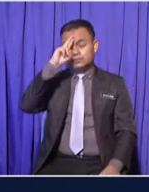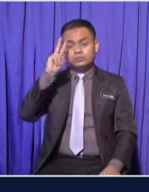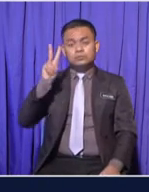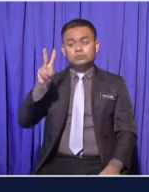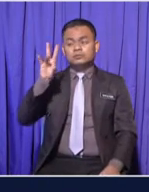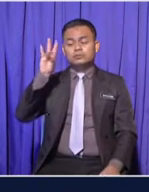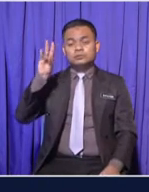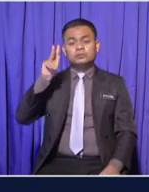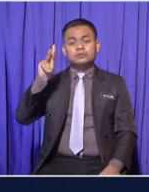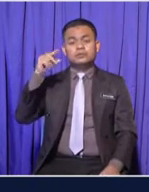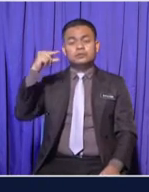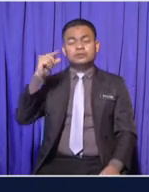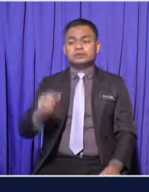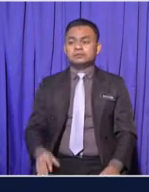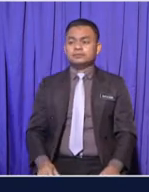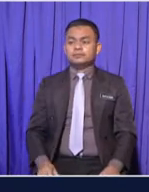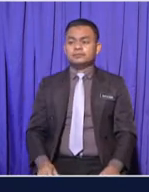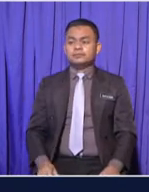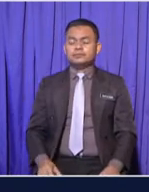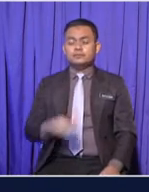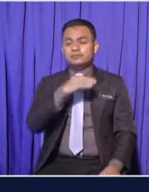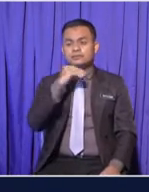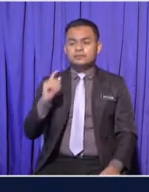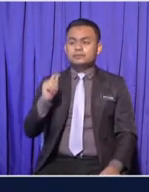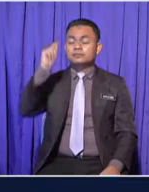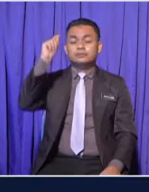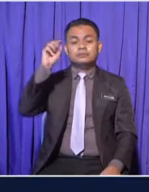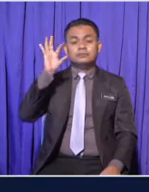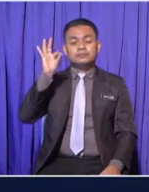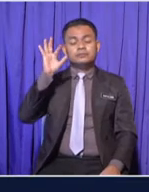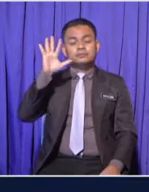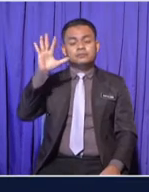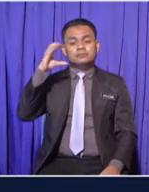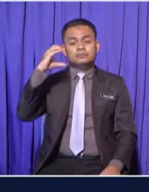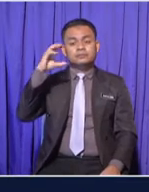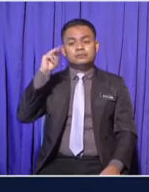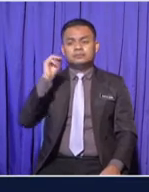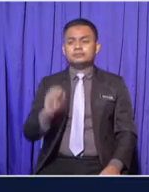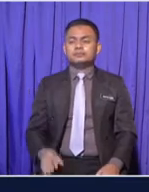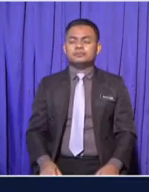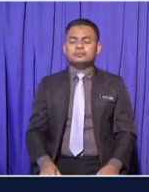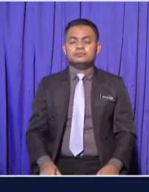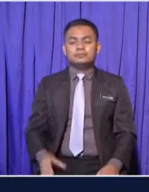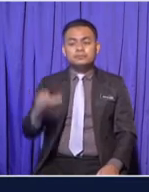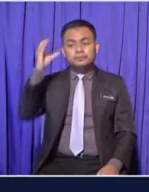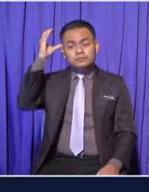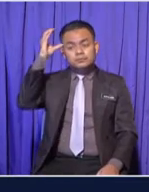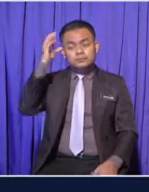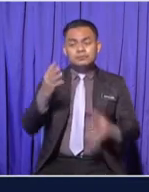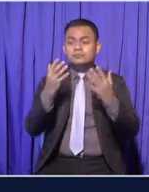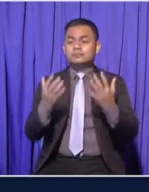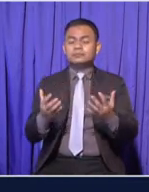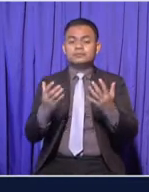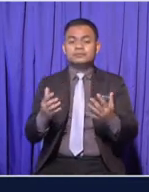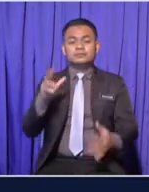kg with the height of 95 cm Chang's weight